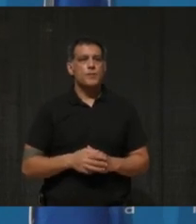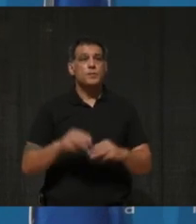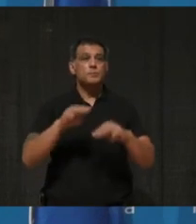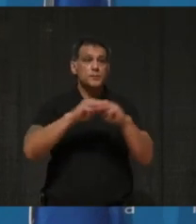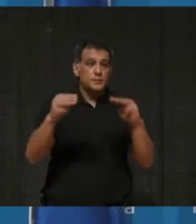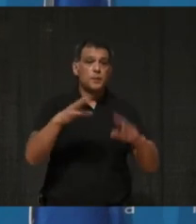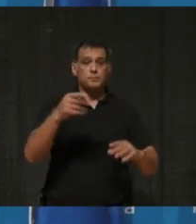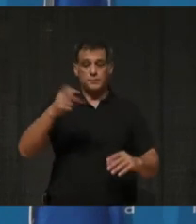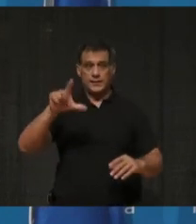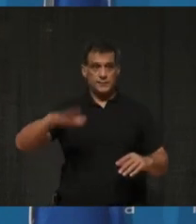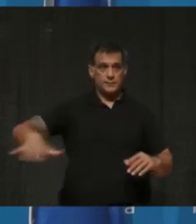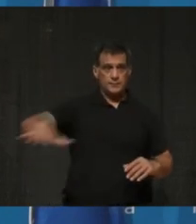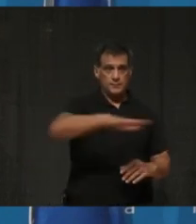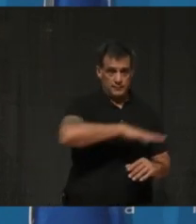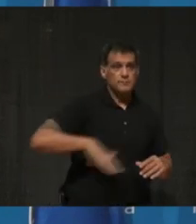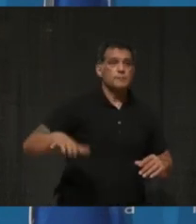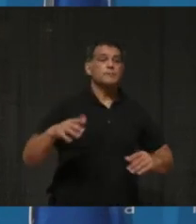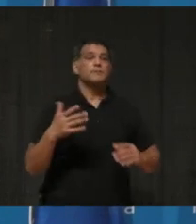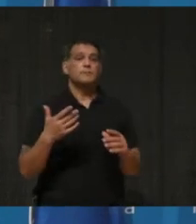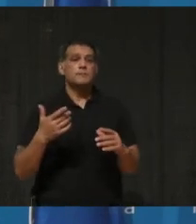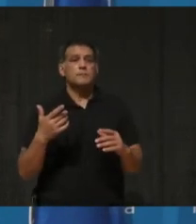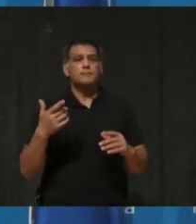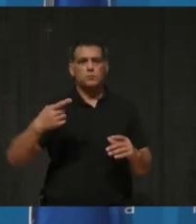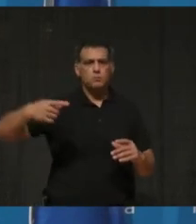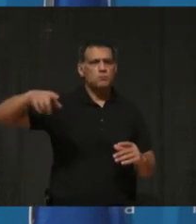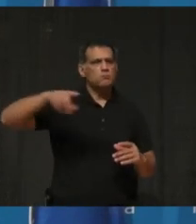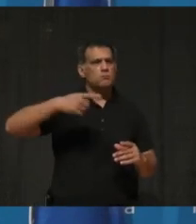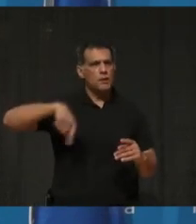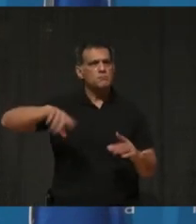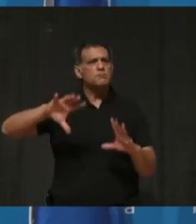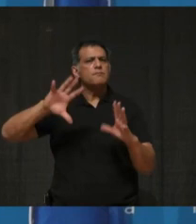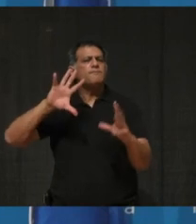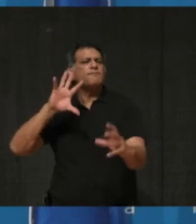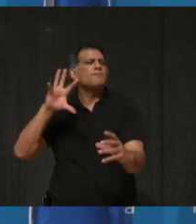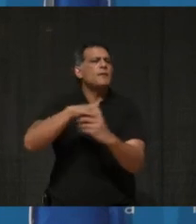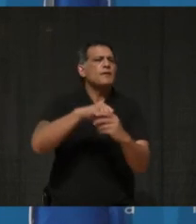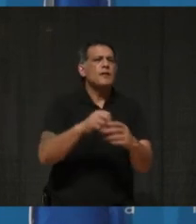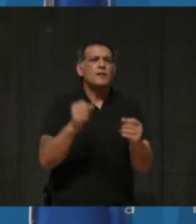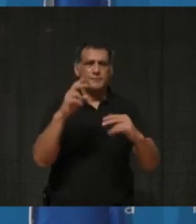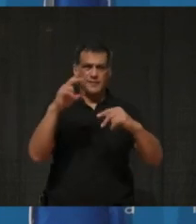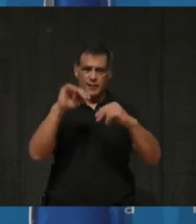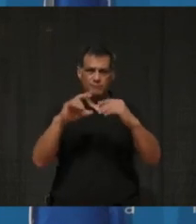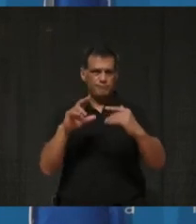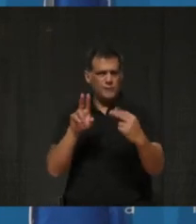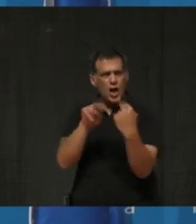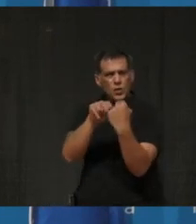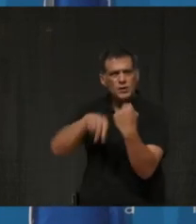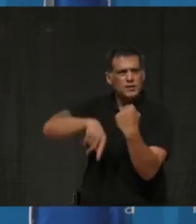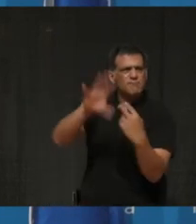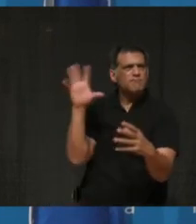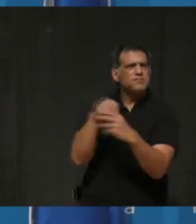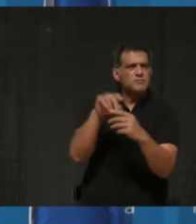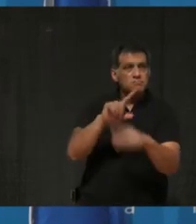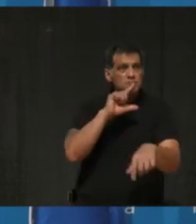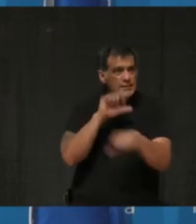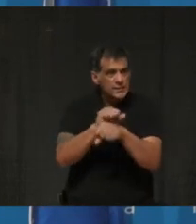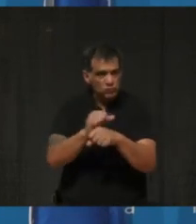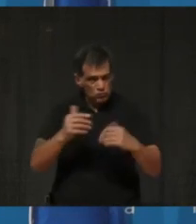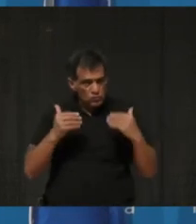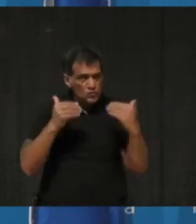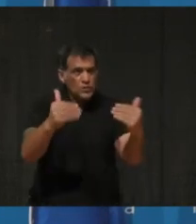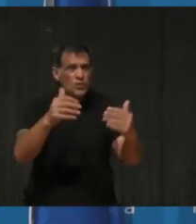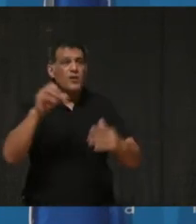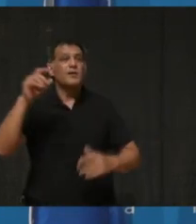participated in the cost of building this highway in case it passed? Well, it will be a provincial